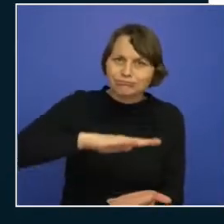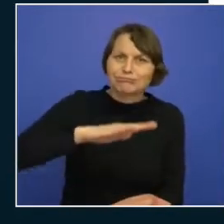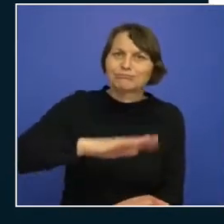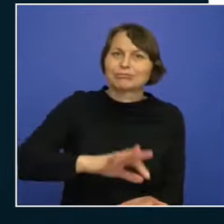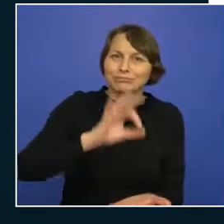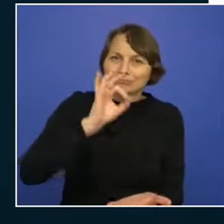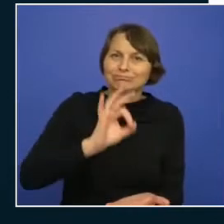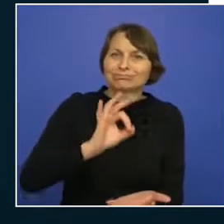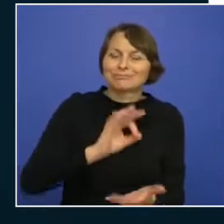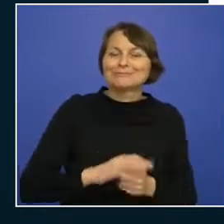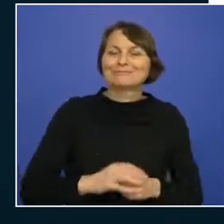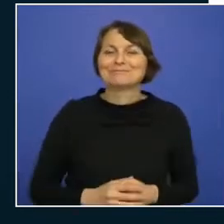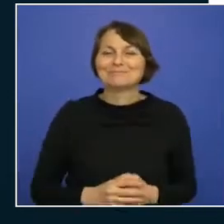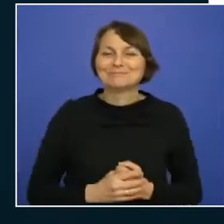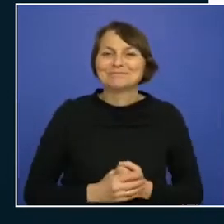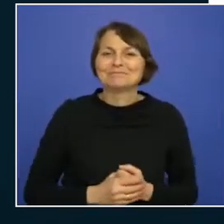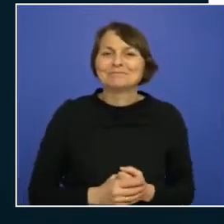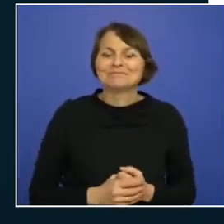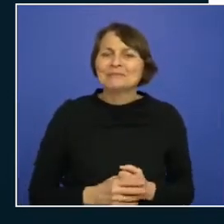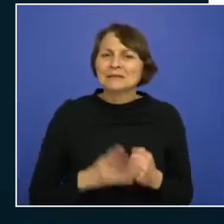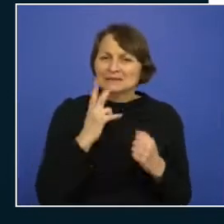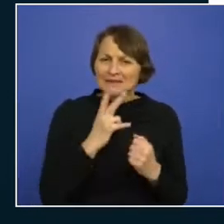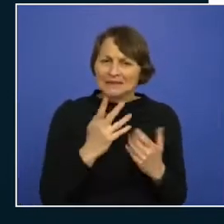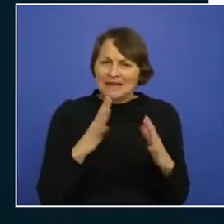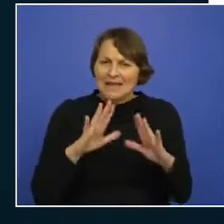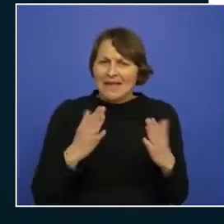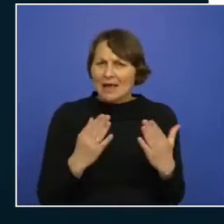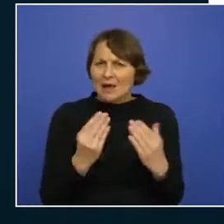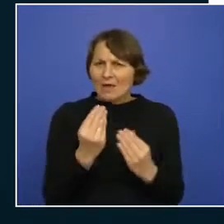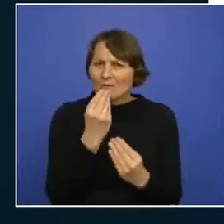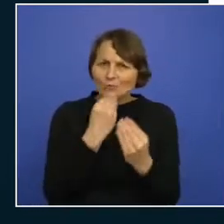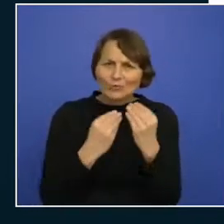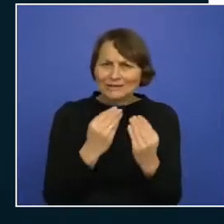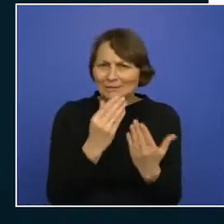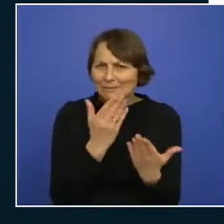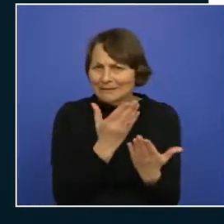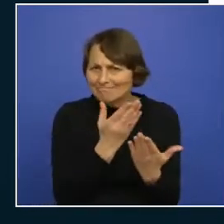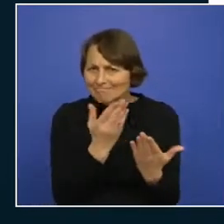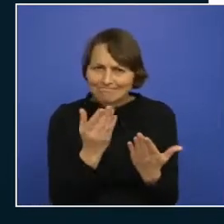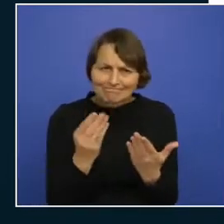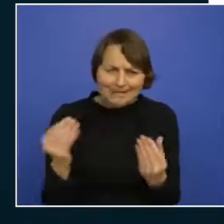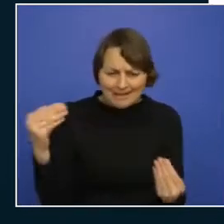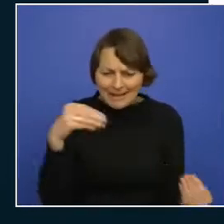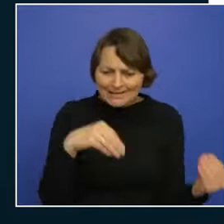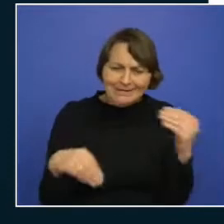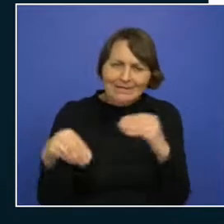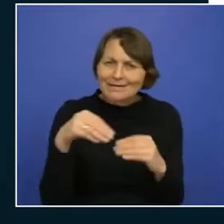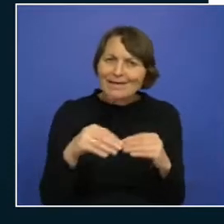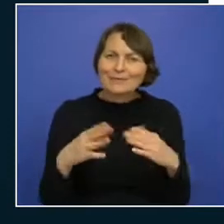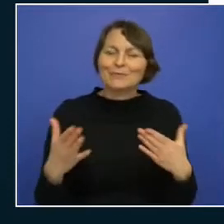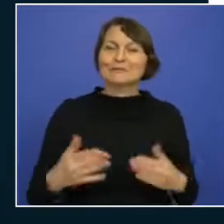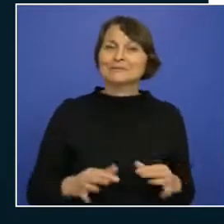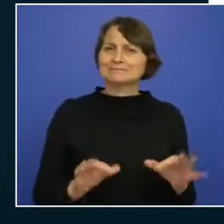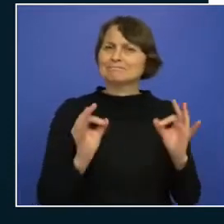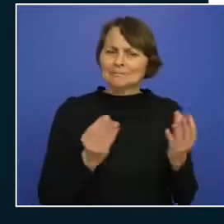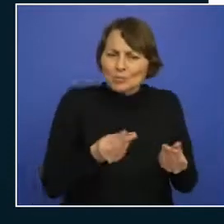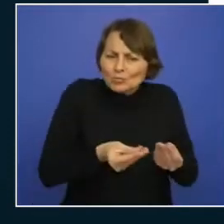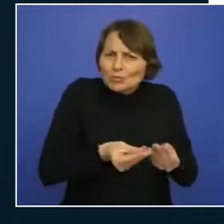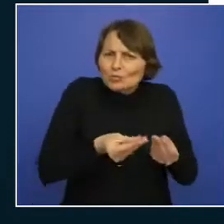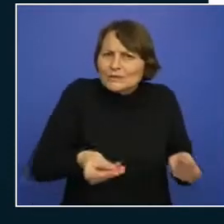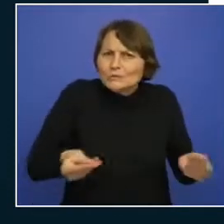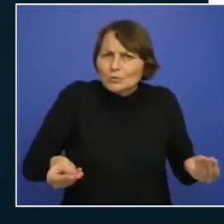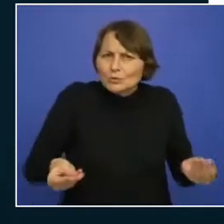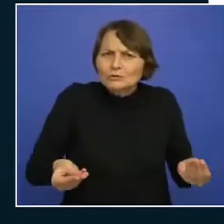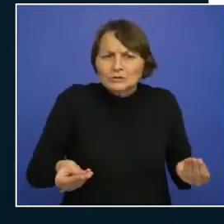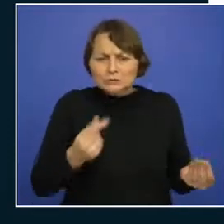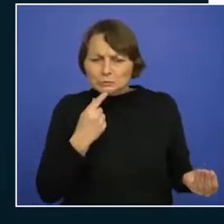we're going to look at the design recipe so hey what is it we're going to add what are these resources looking